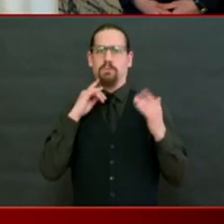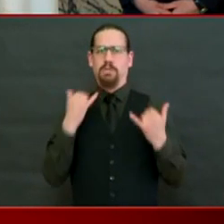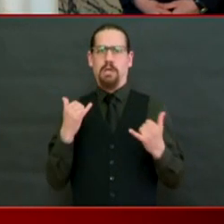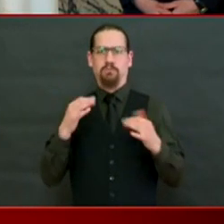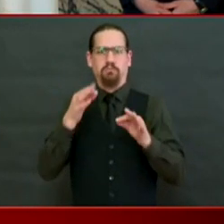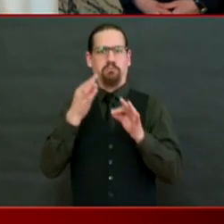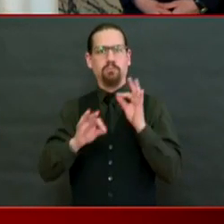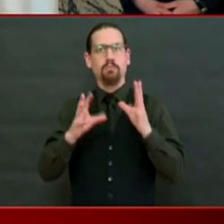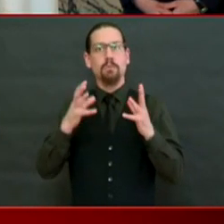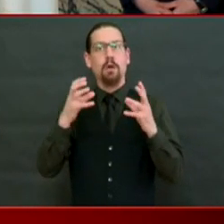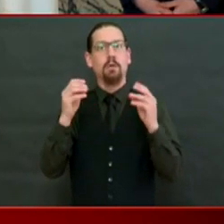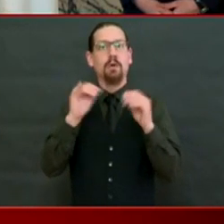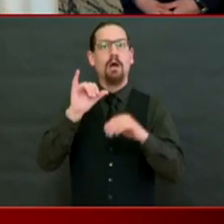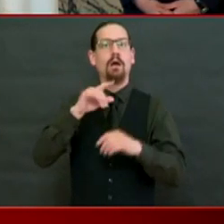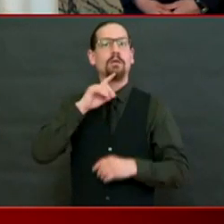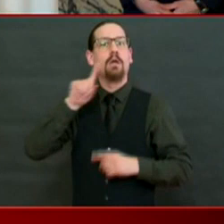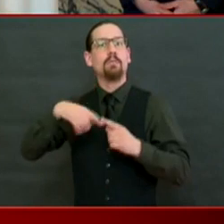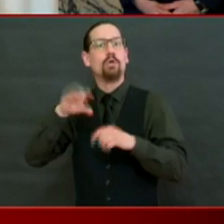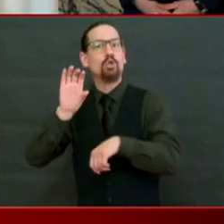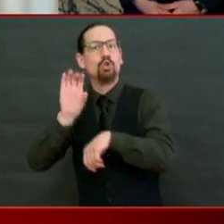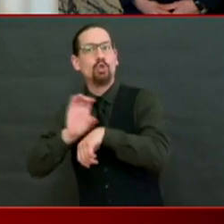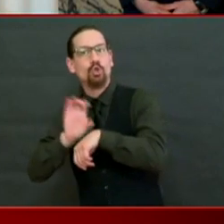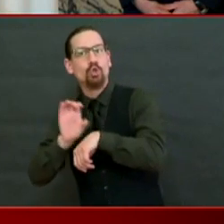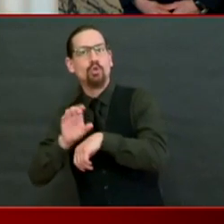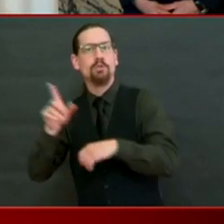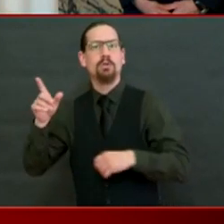events? What about cultural events in the fall?